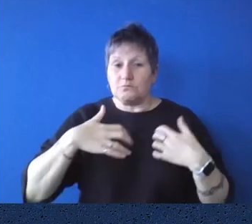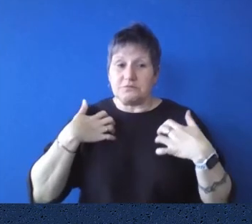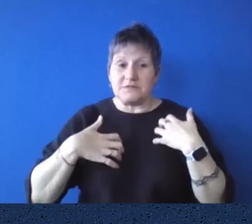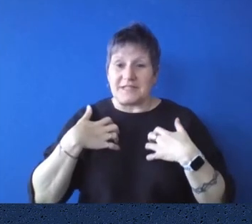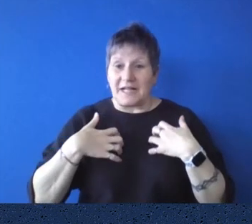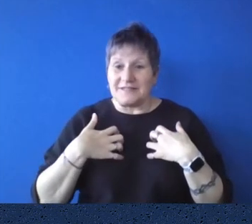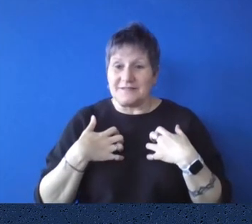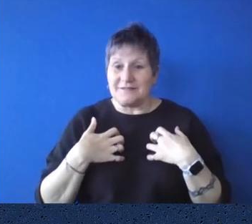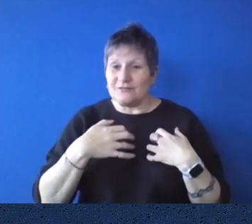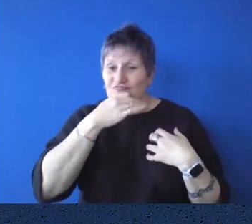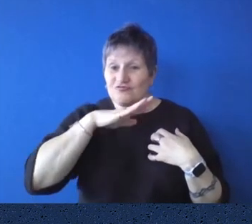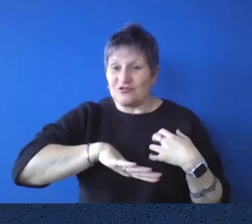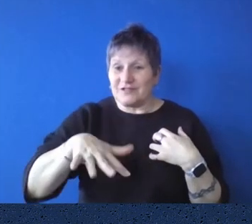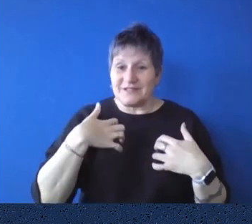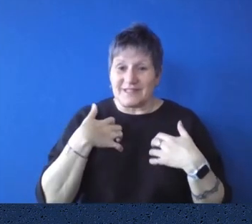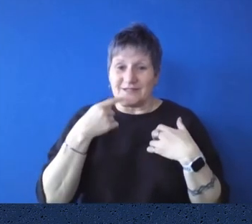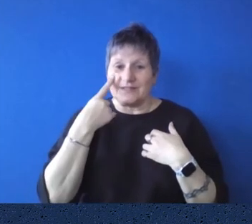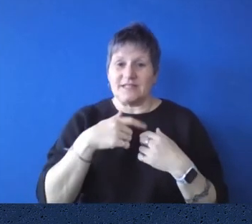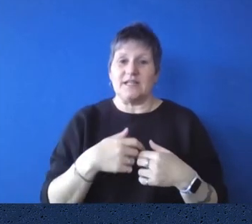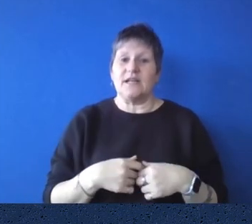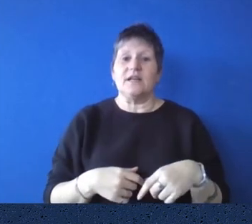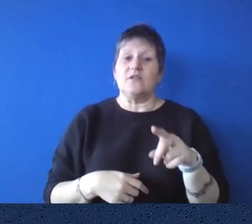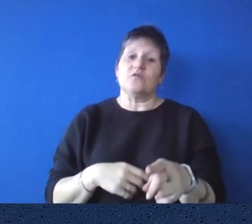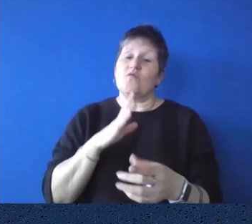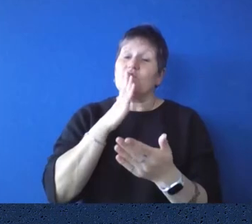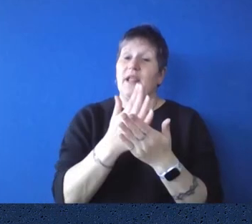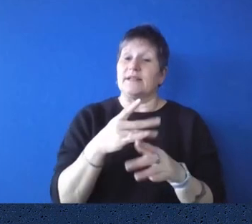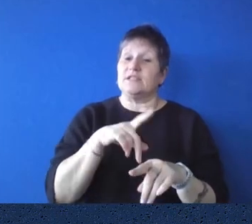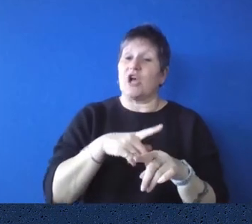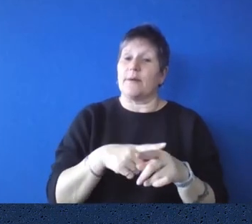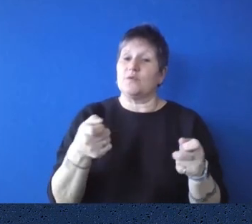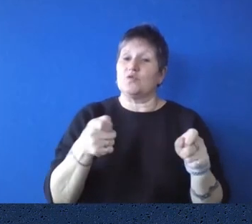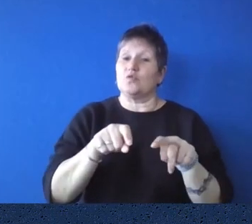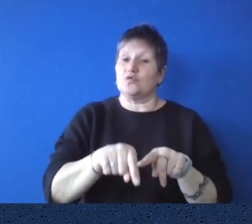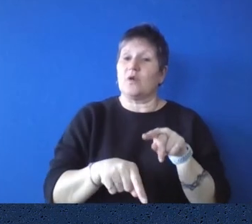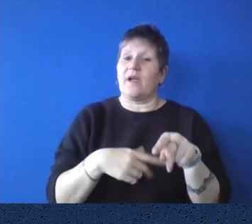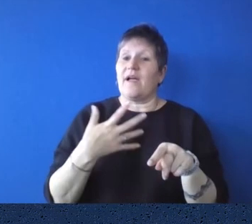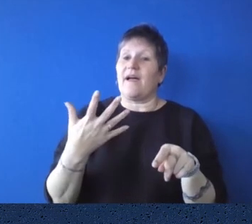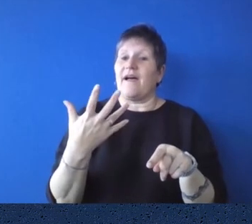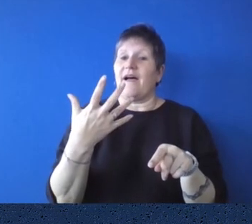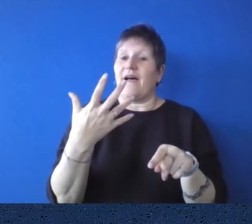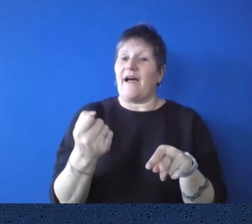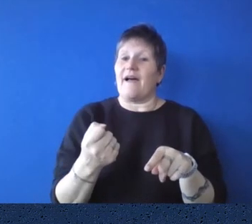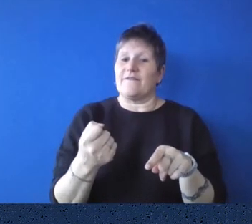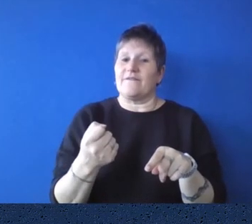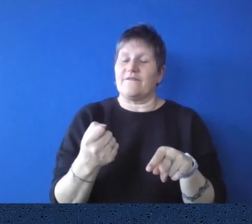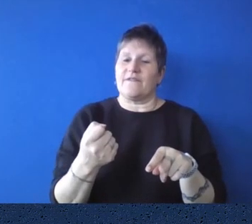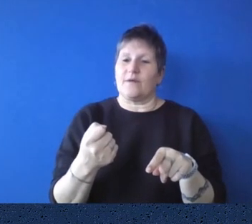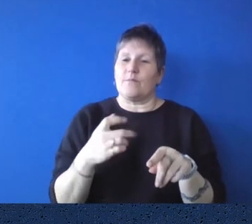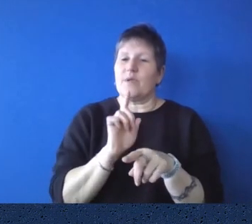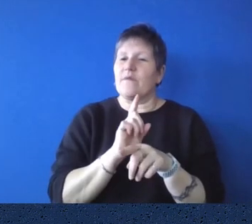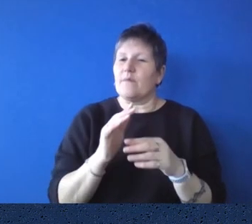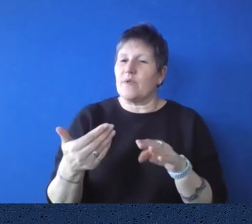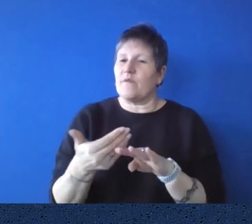love this. And actually when we were in lockdown, we'd have the, um, school incursions. I used to be excursions when the kids would come in,